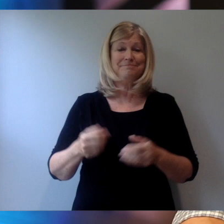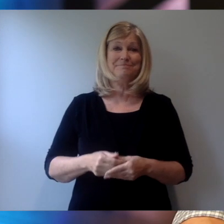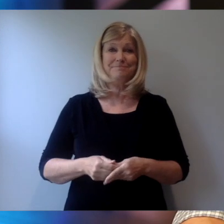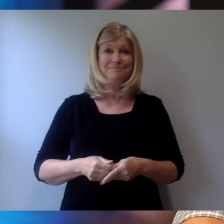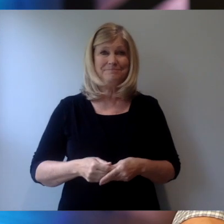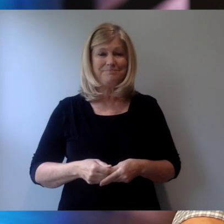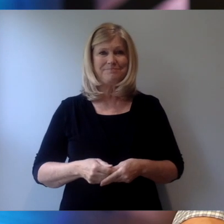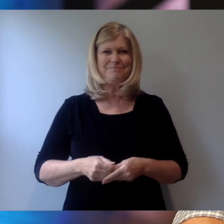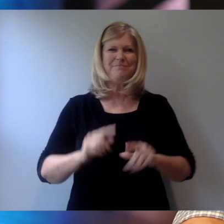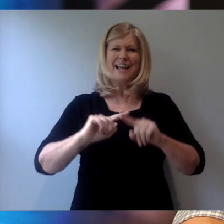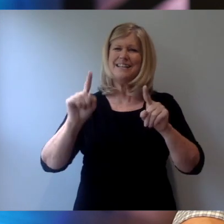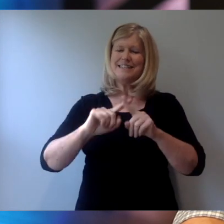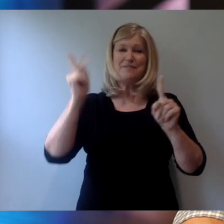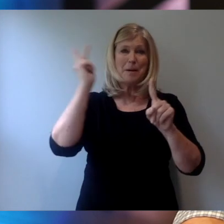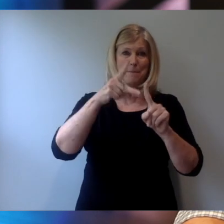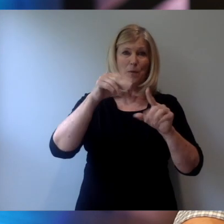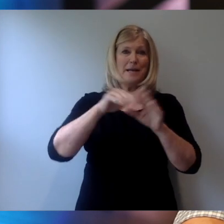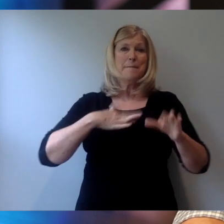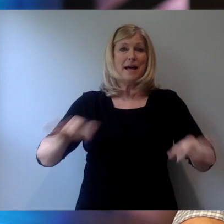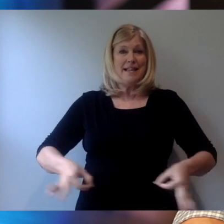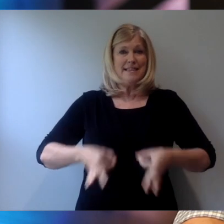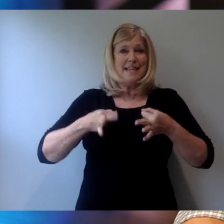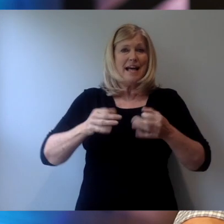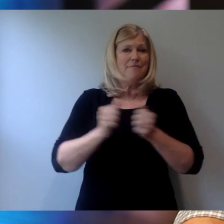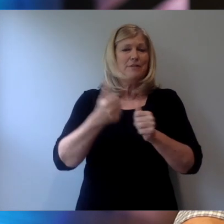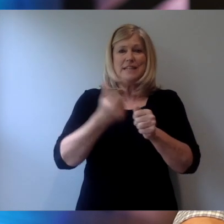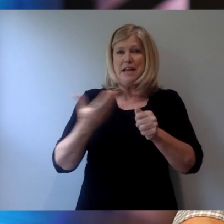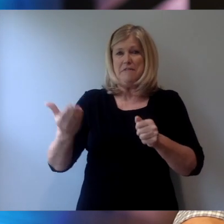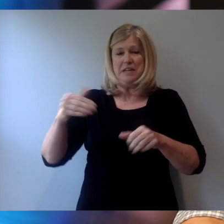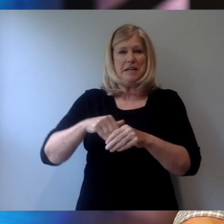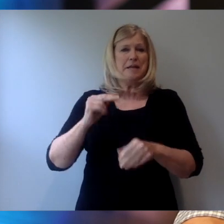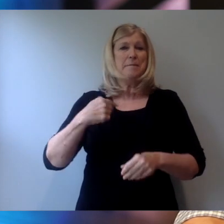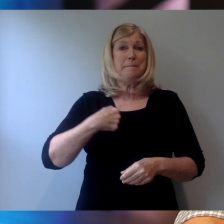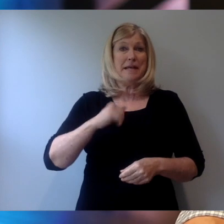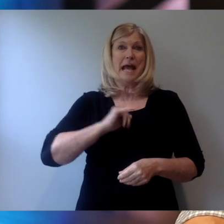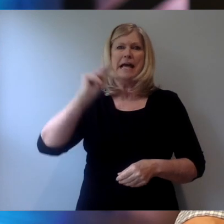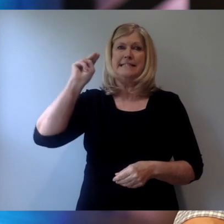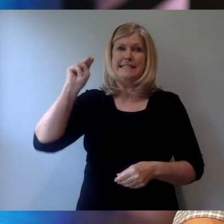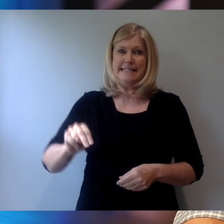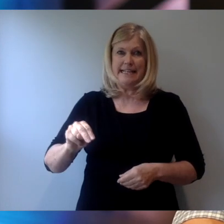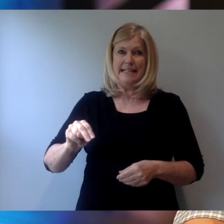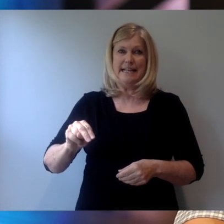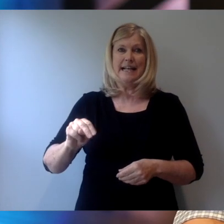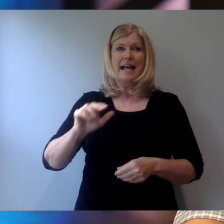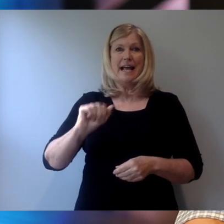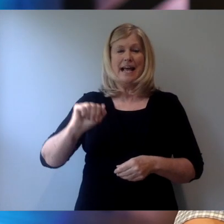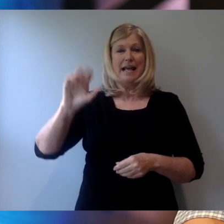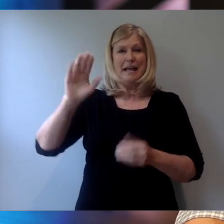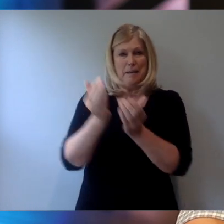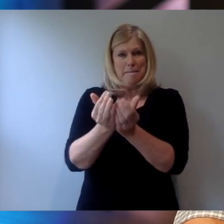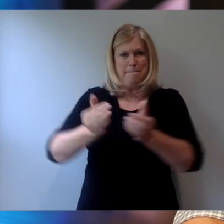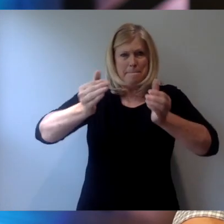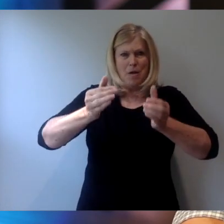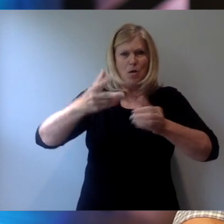At different points in my life with everything in me, I needed a bowl cut, right? When I was